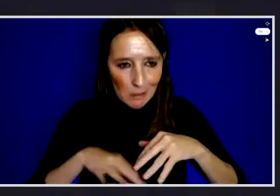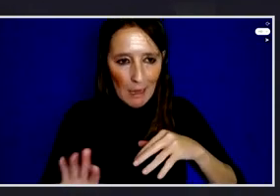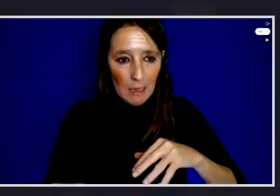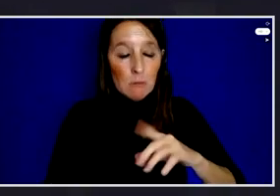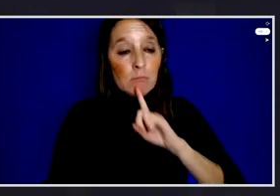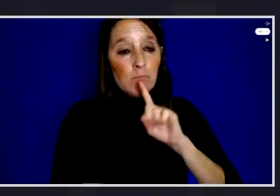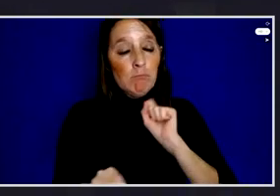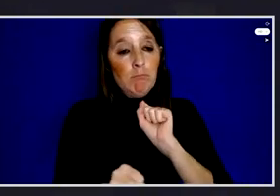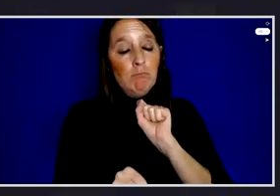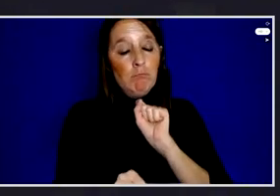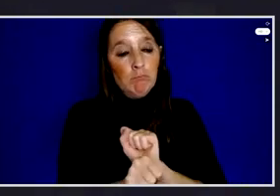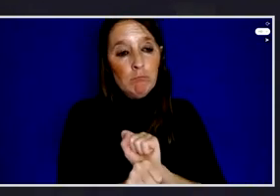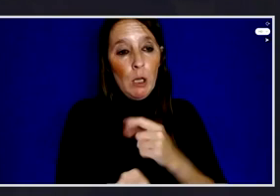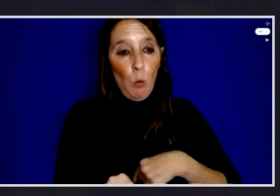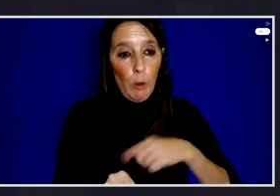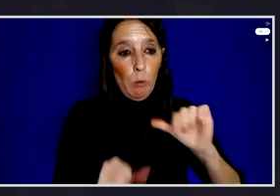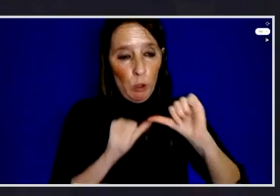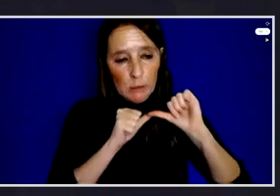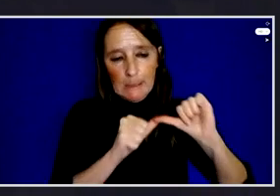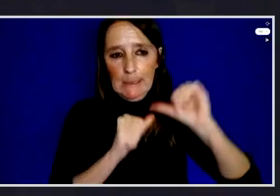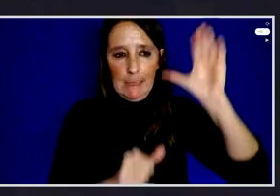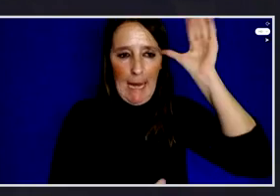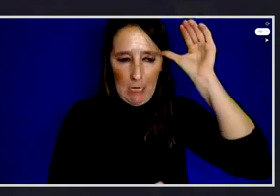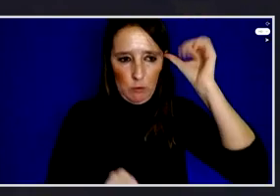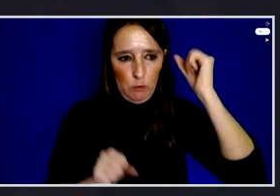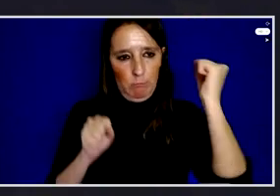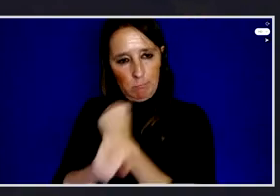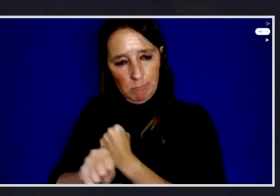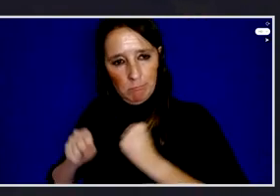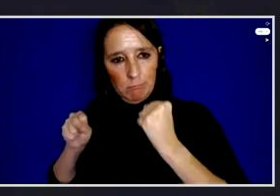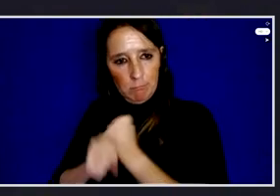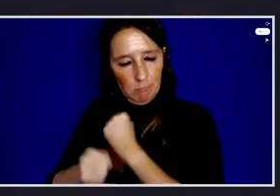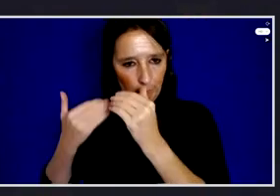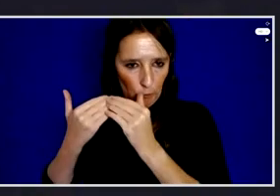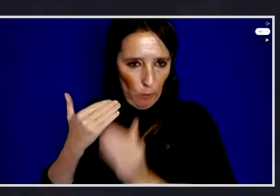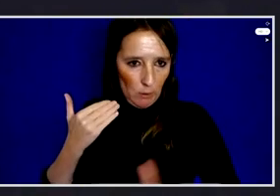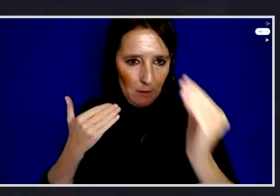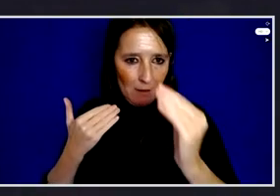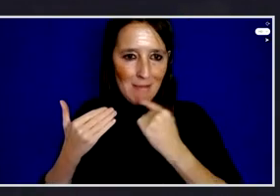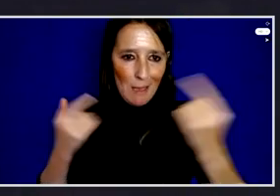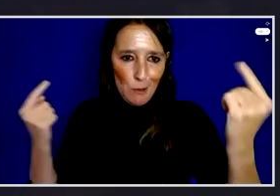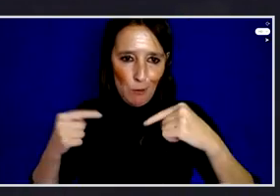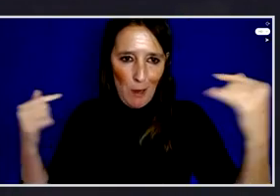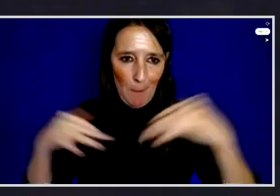for our part this fight going forward thank you for being here this evening thanks everyone